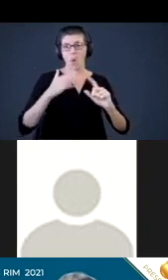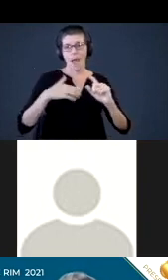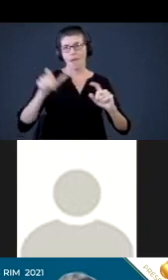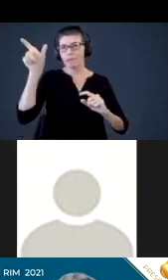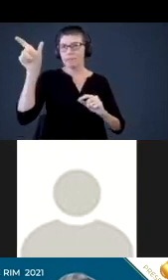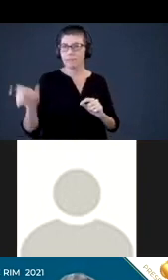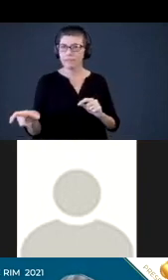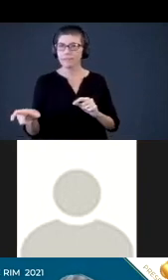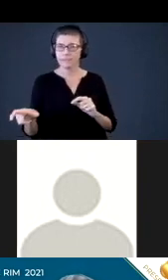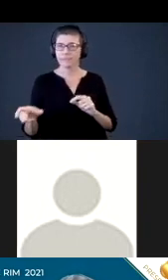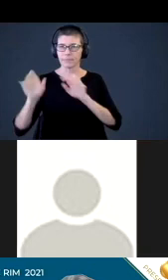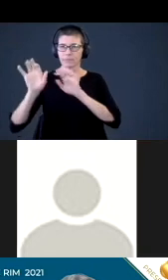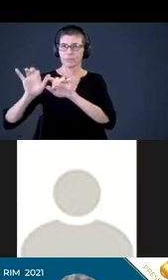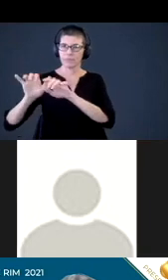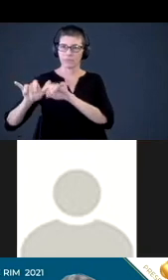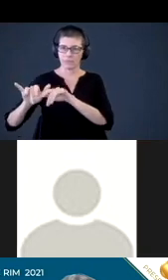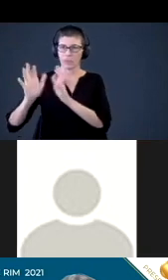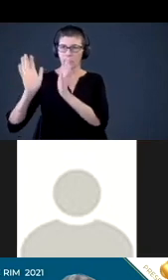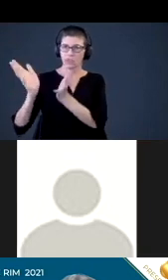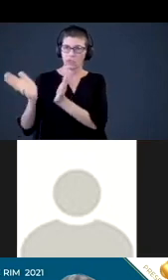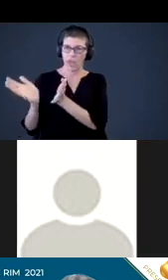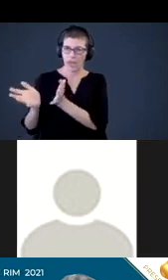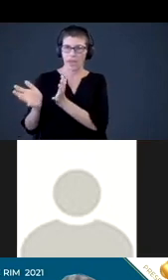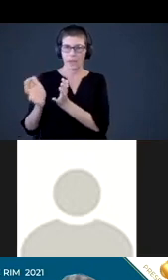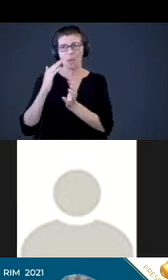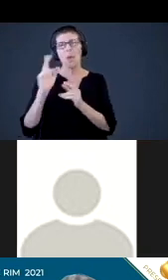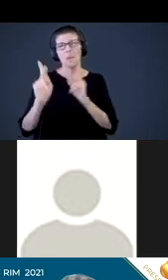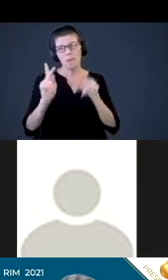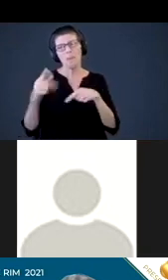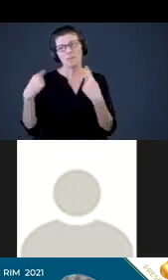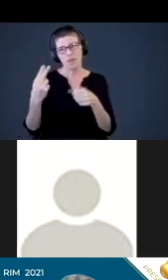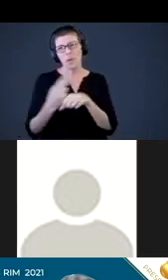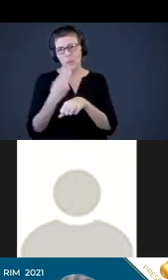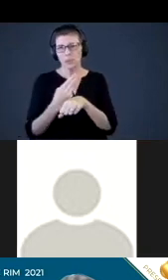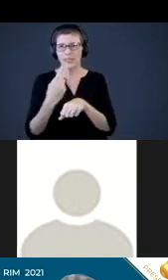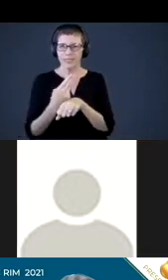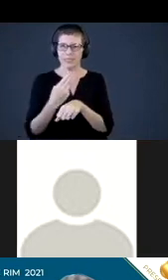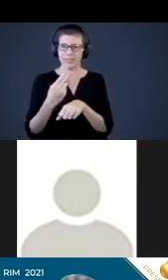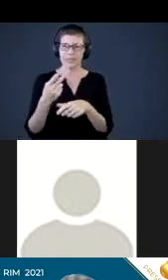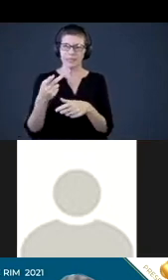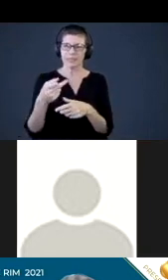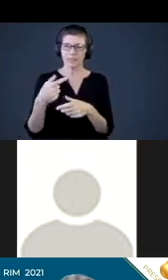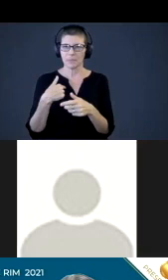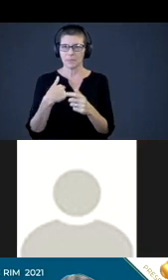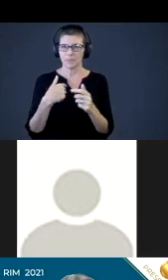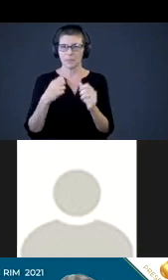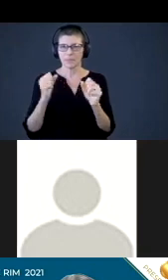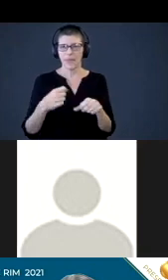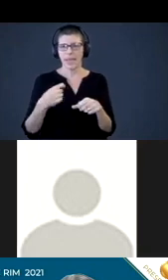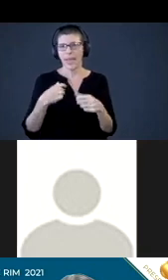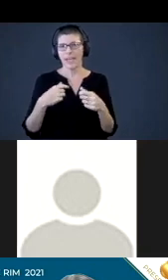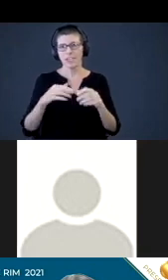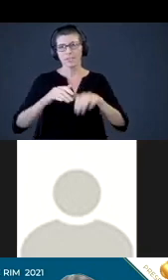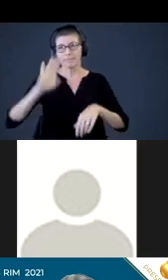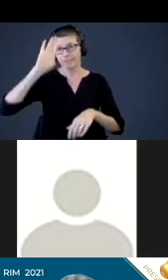of your Zoom screen. And that's and I know people have been using this and I can say hello. Hi,